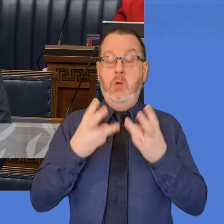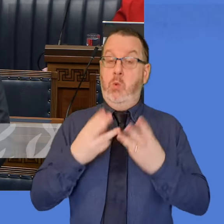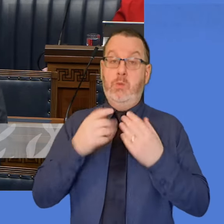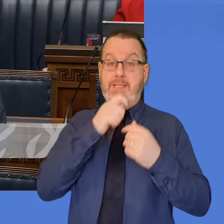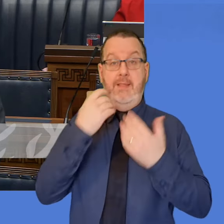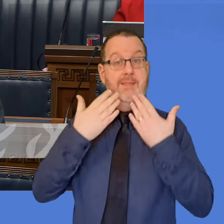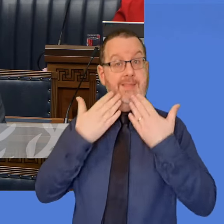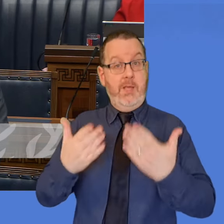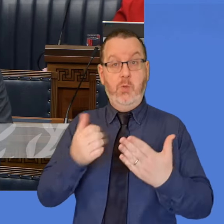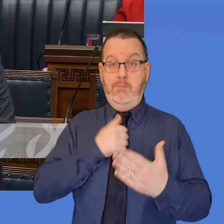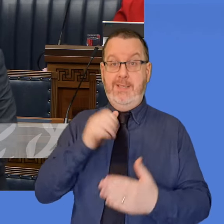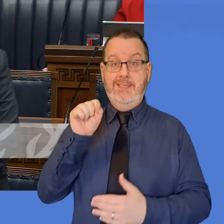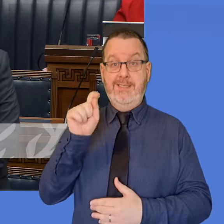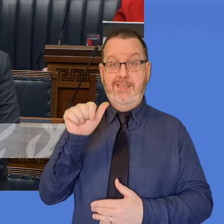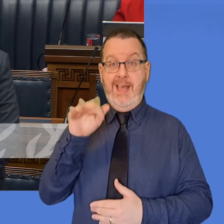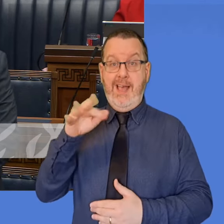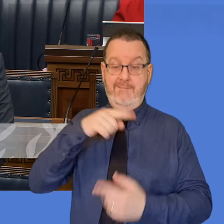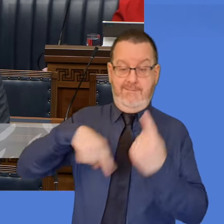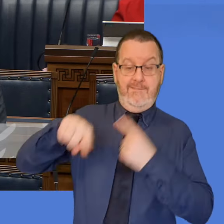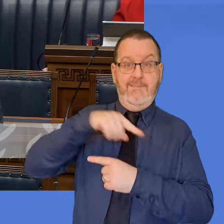from the Department for